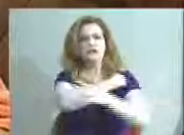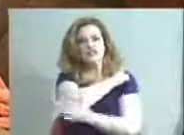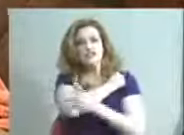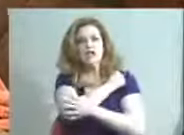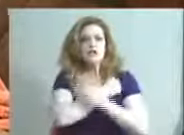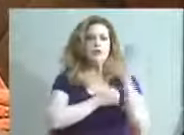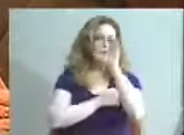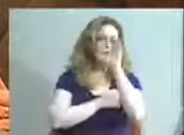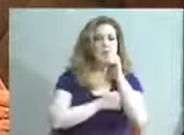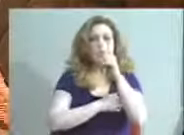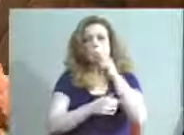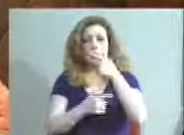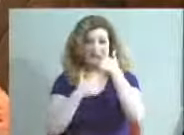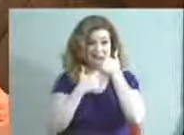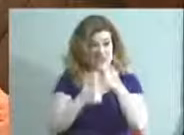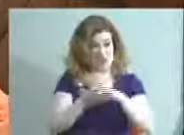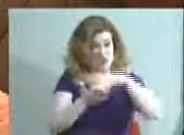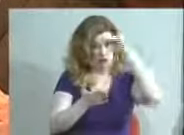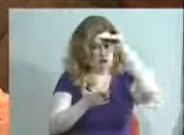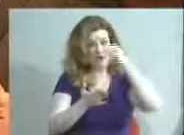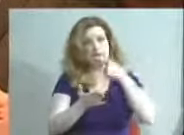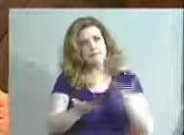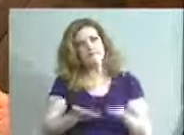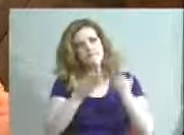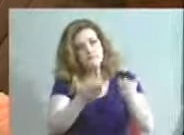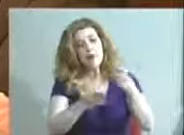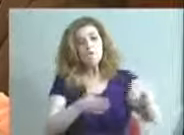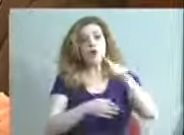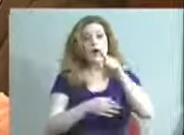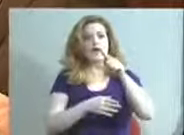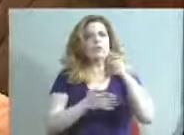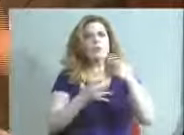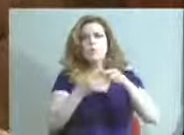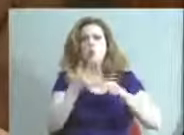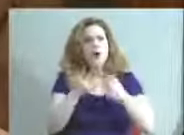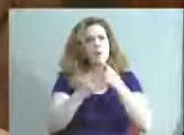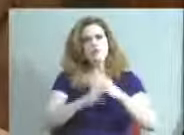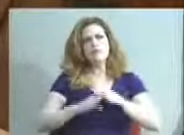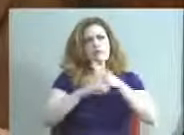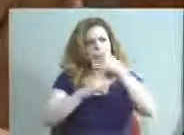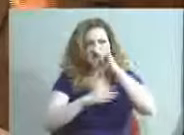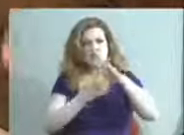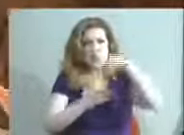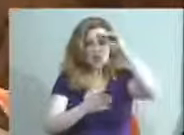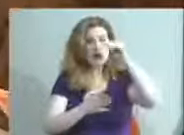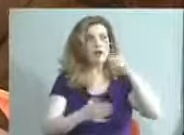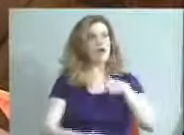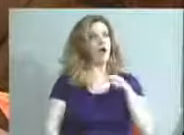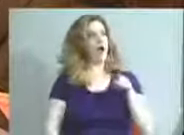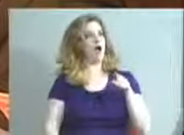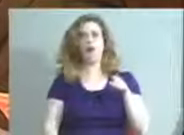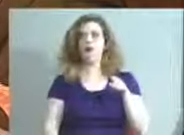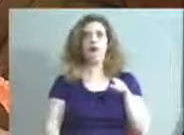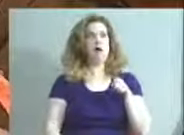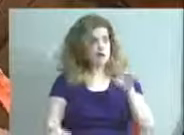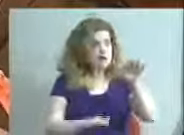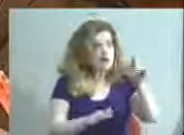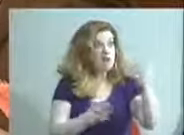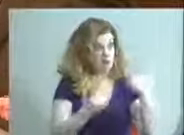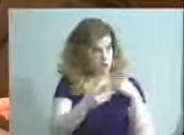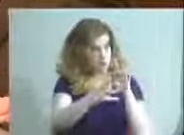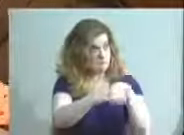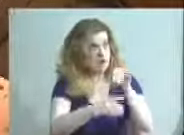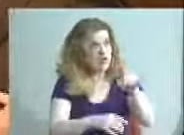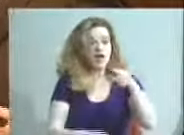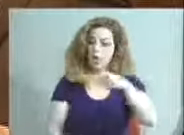interested in addressing the social determinants that kept kids from learning. You know, it's like, hey, can we get involved? So they were